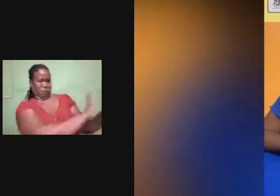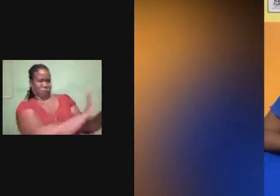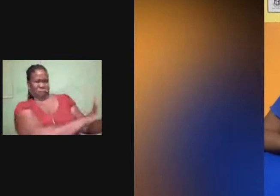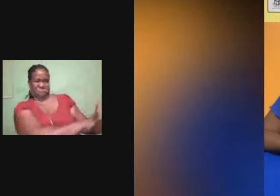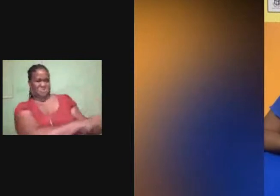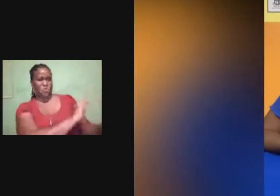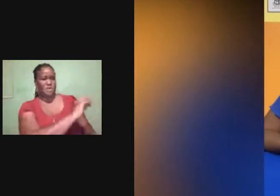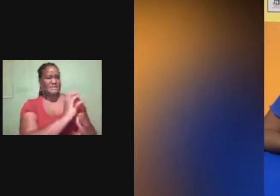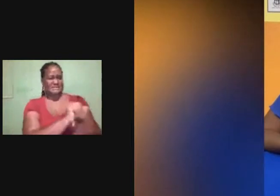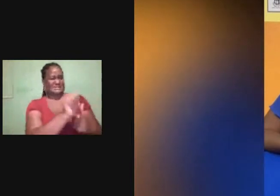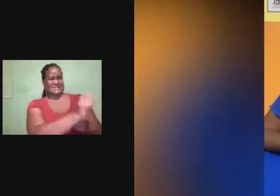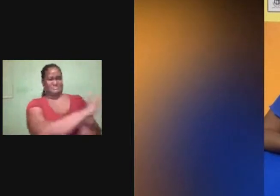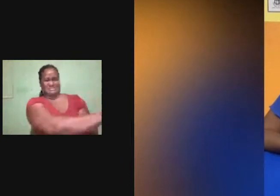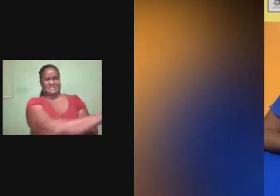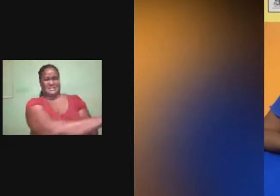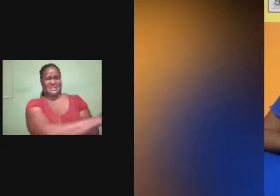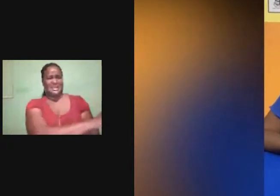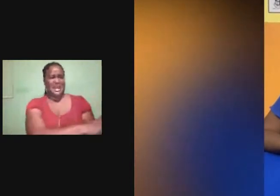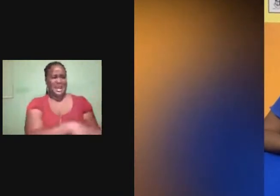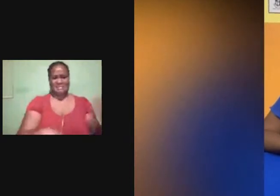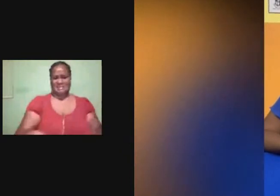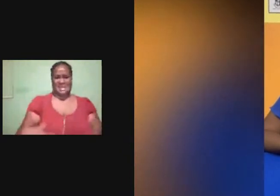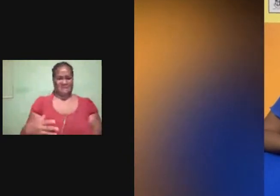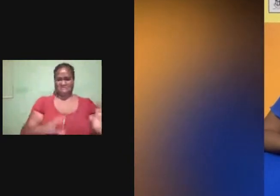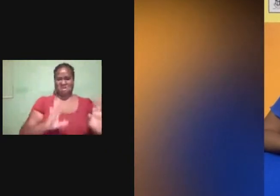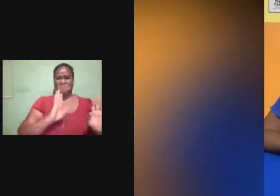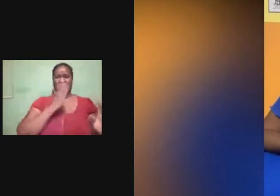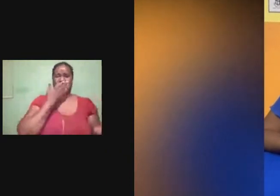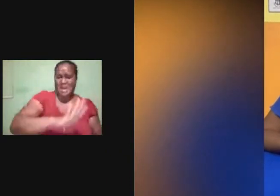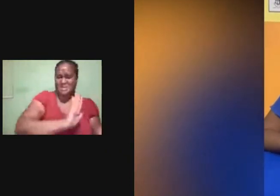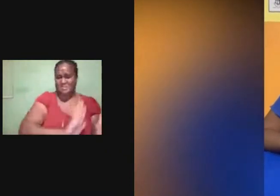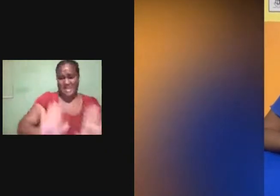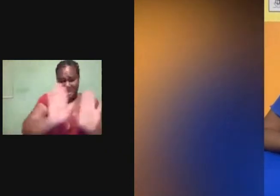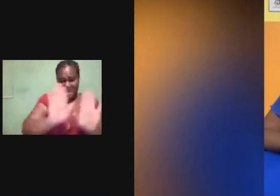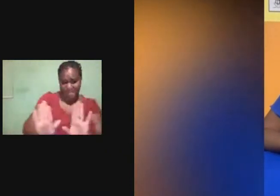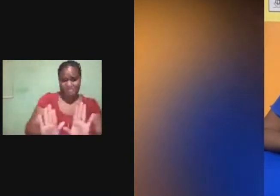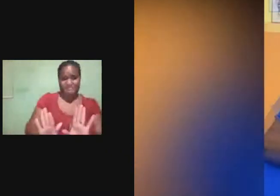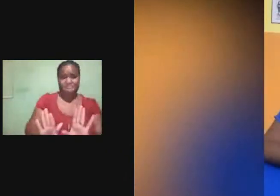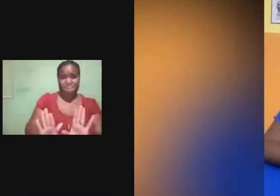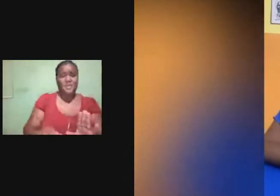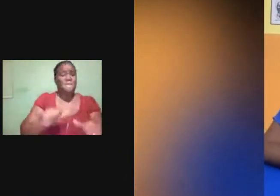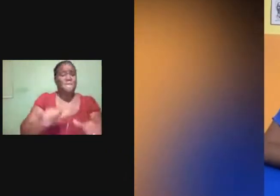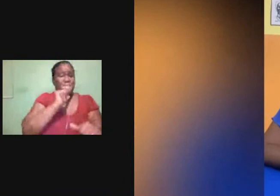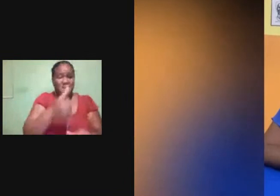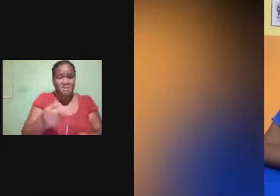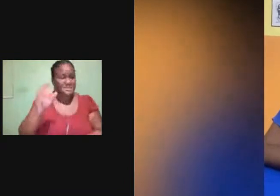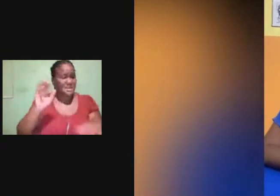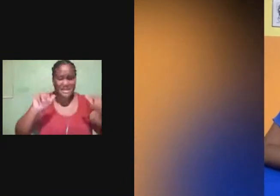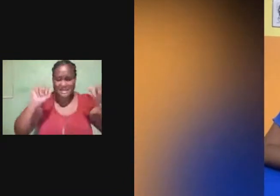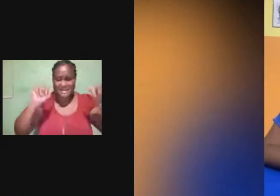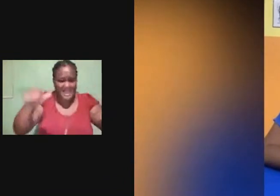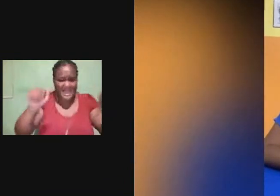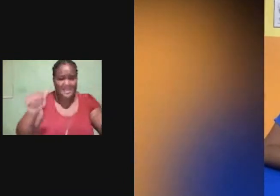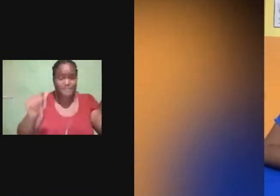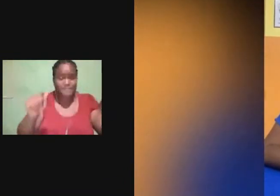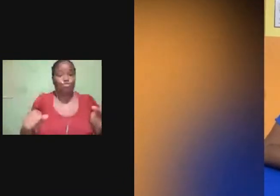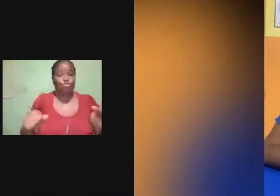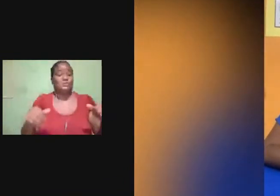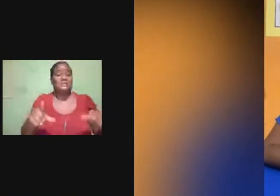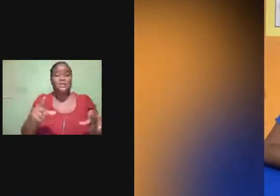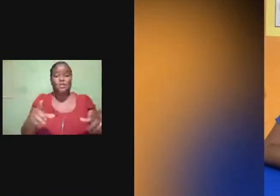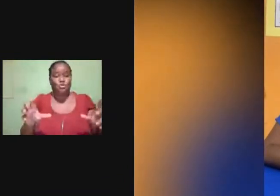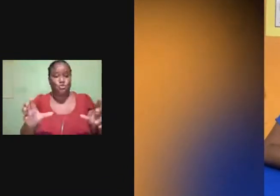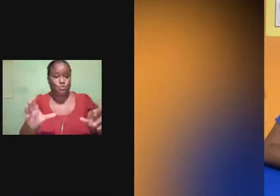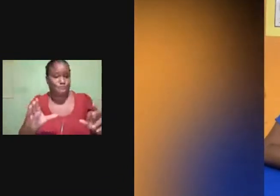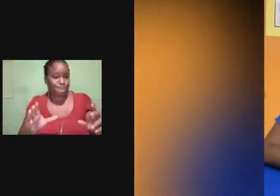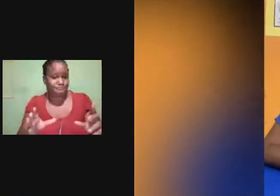they have a meltdown. And a meltdown is because they're not able to express themselves and to say, OK,